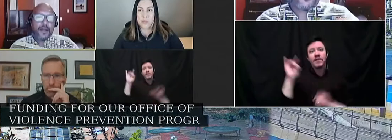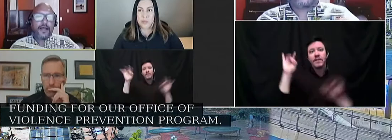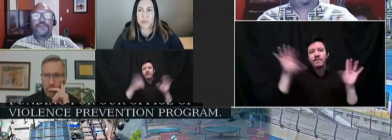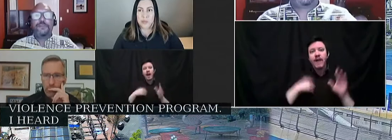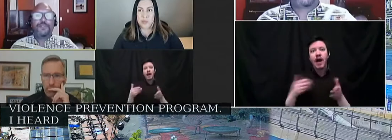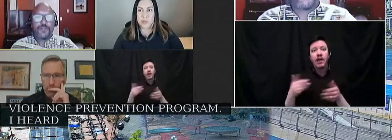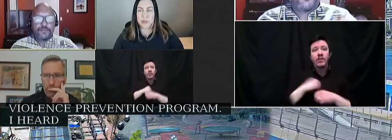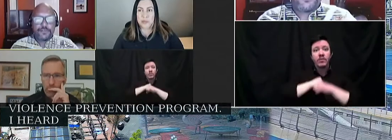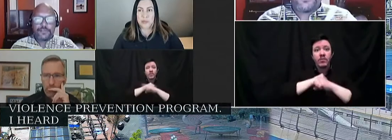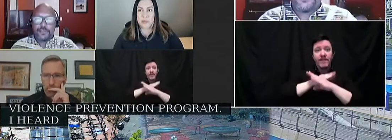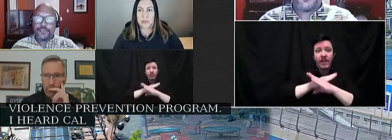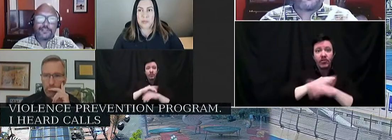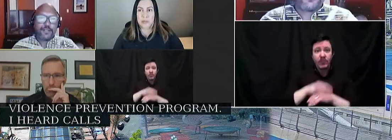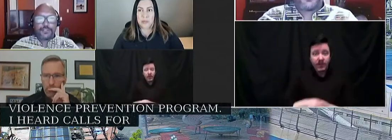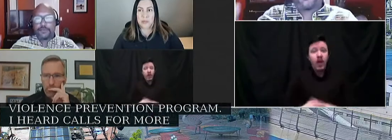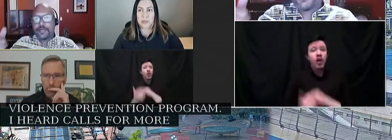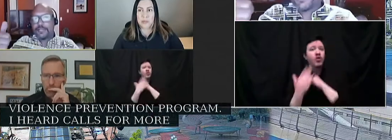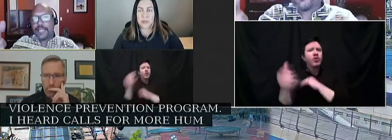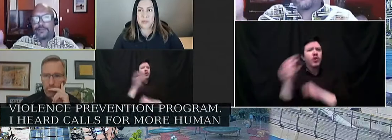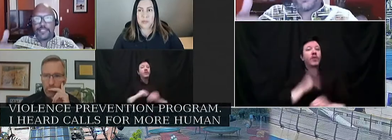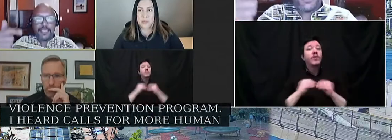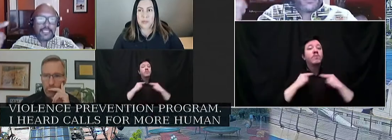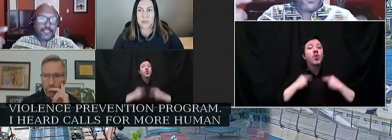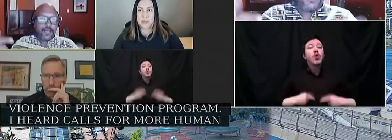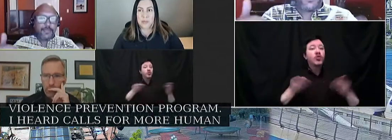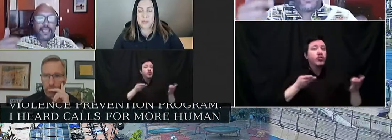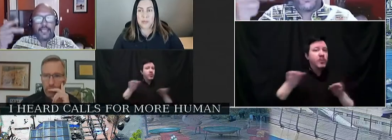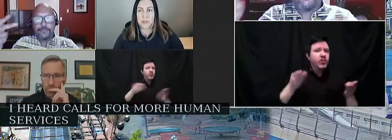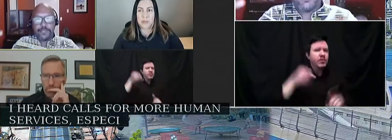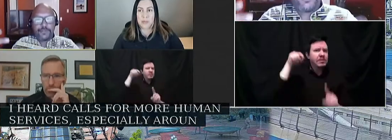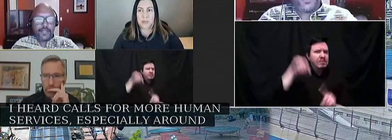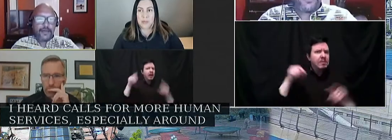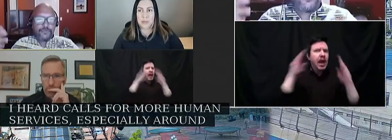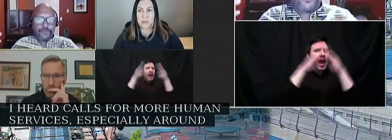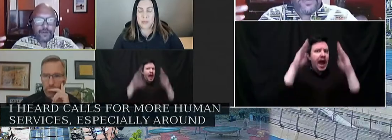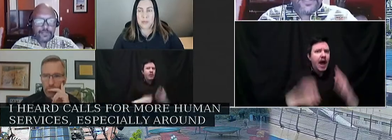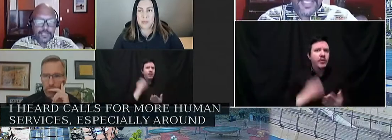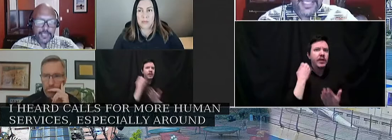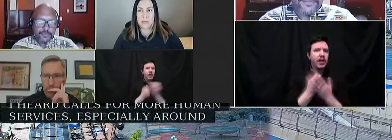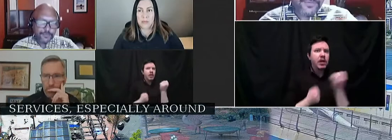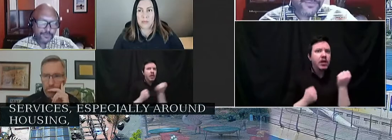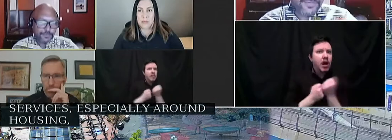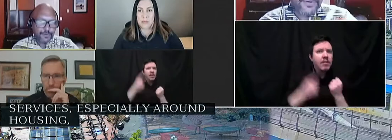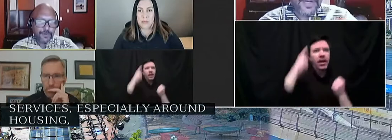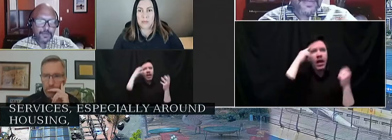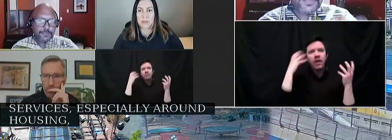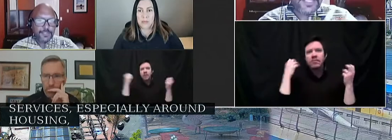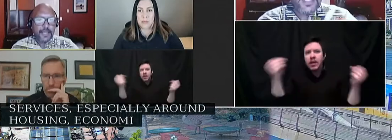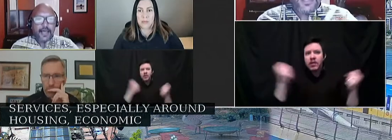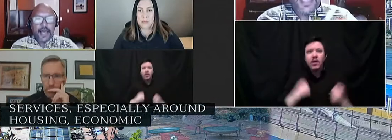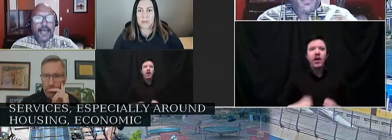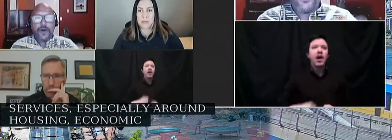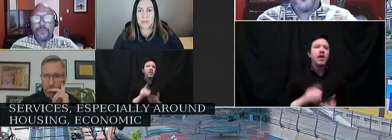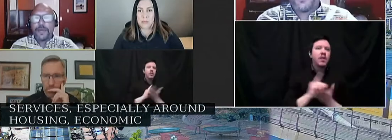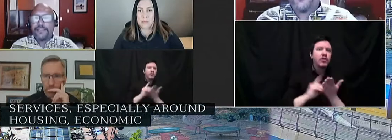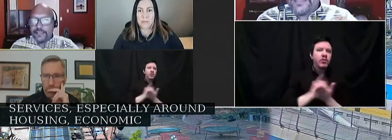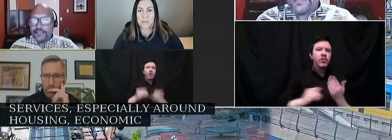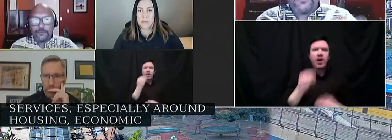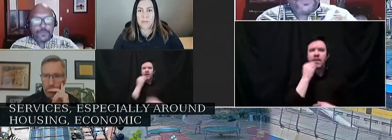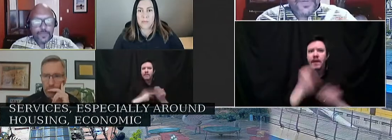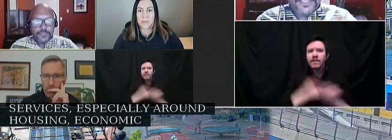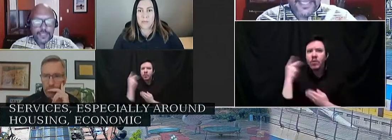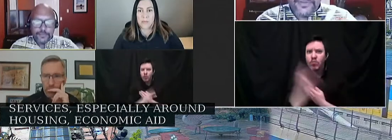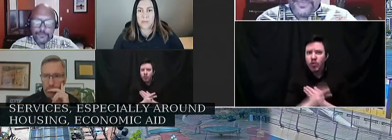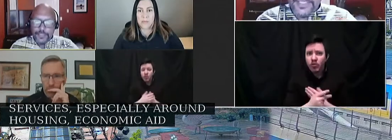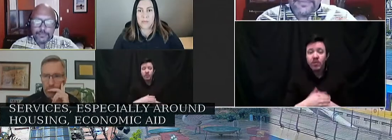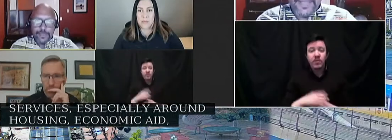more human services, especially around housing, economic aid, mental health, drugs, and food programs. I hope and